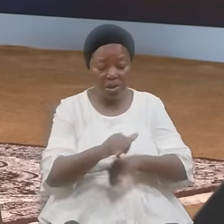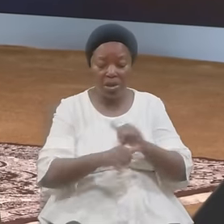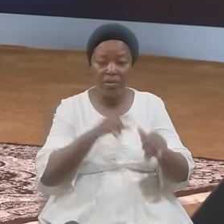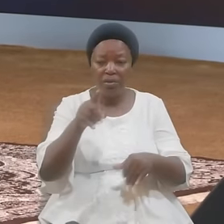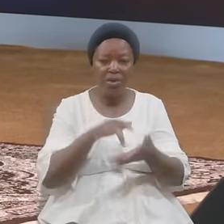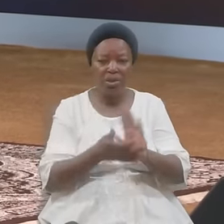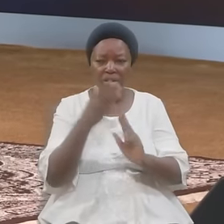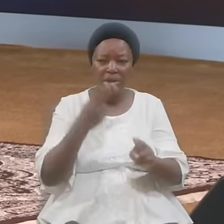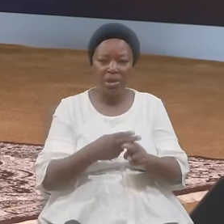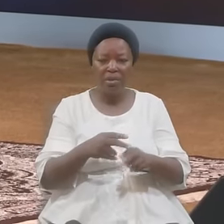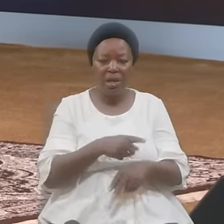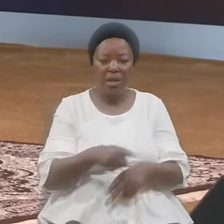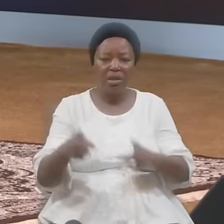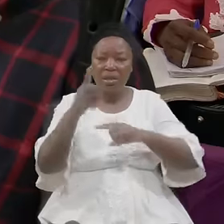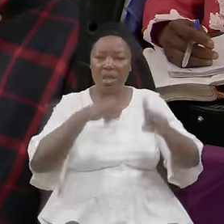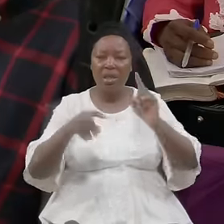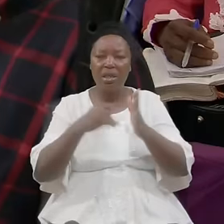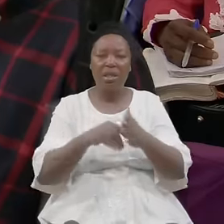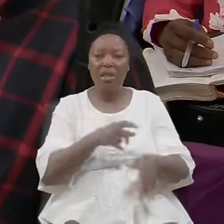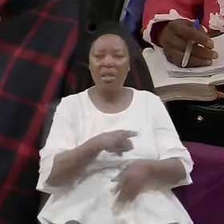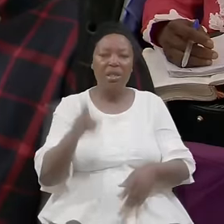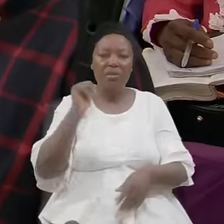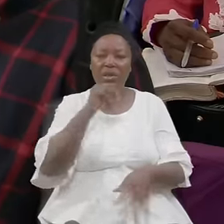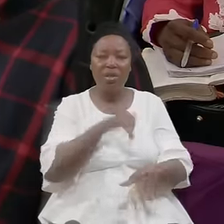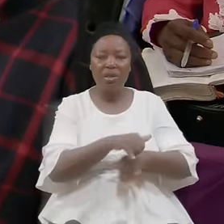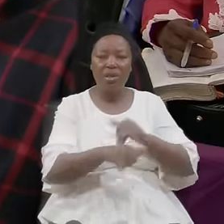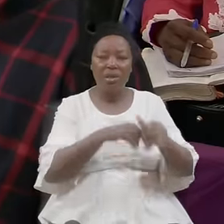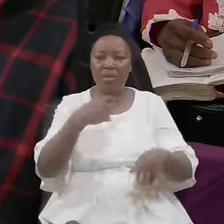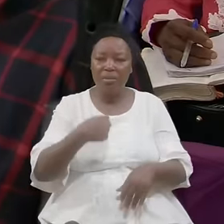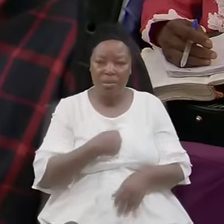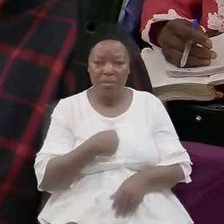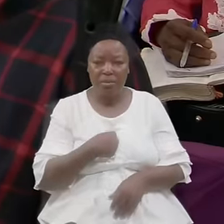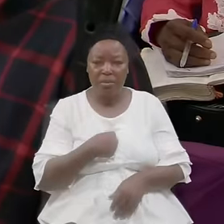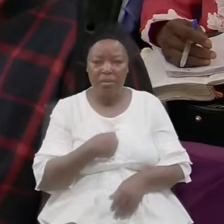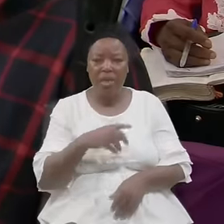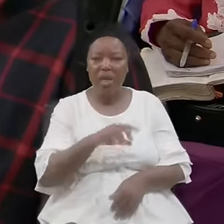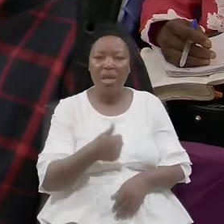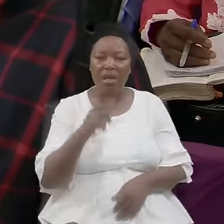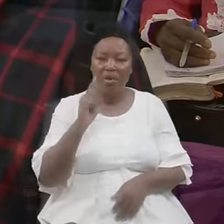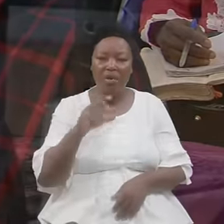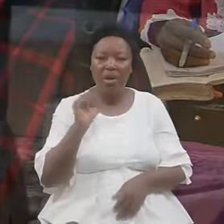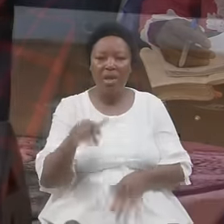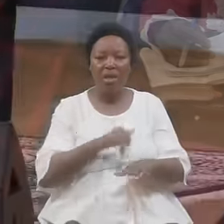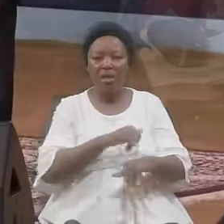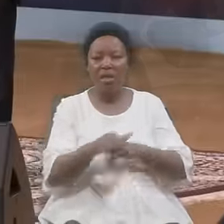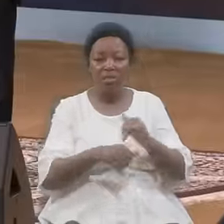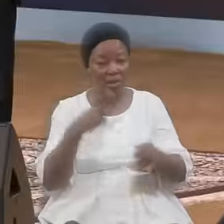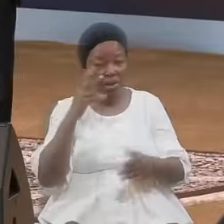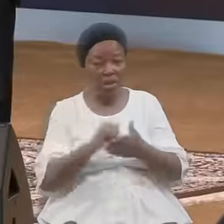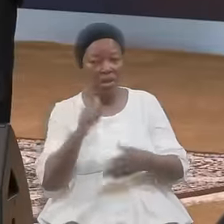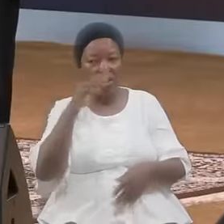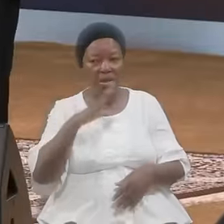They Will Not Deceive Me Anybody Can Deceive Look At That Lady